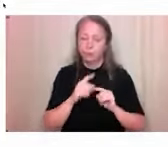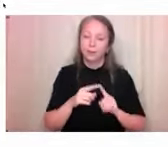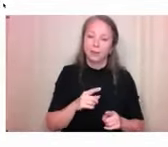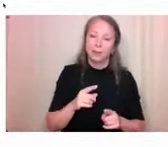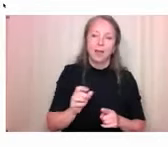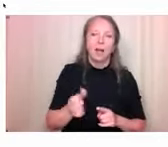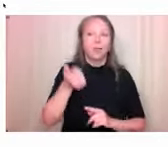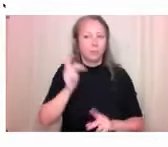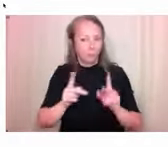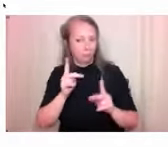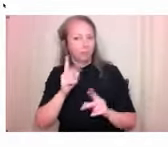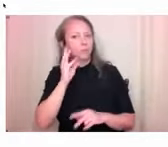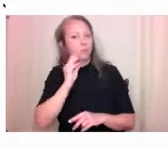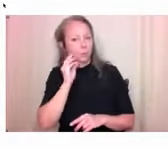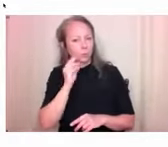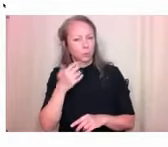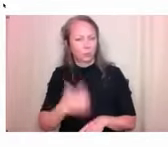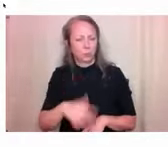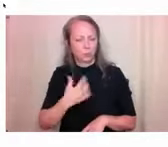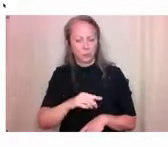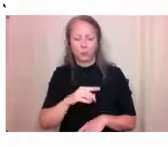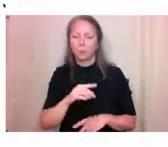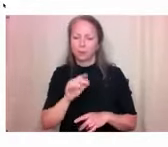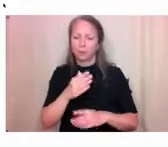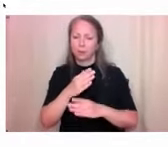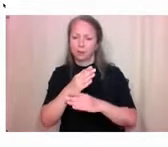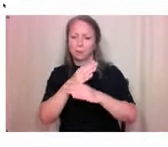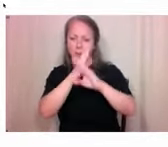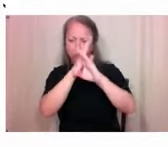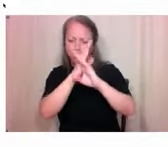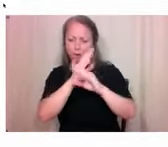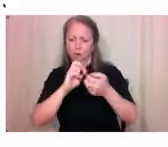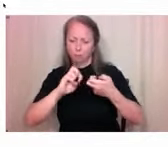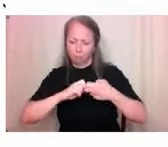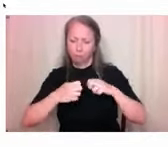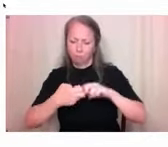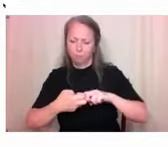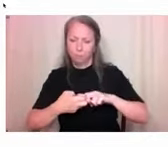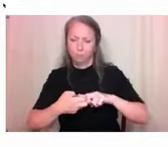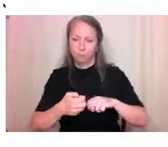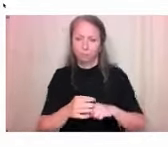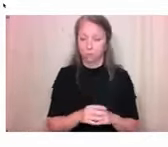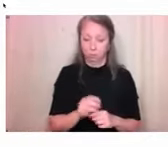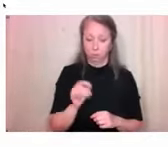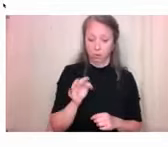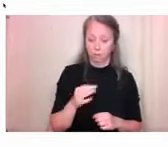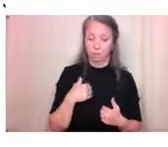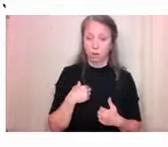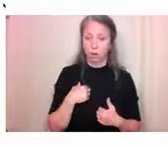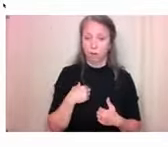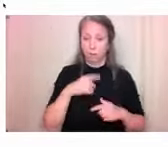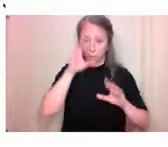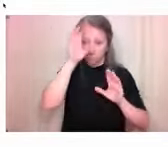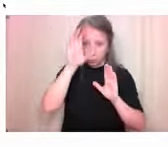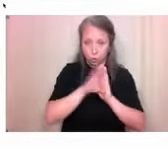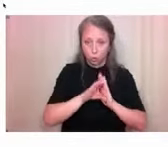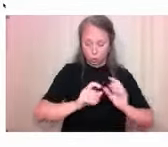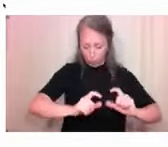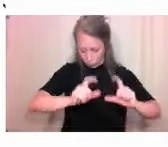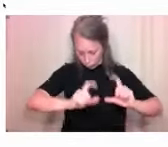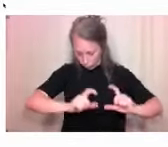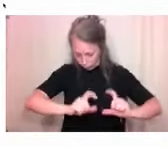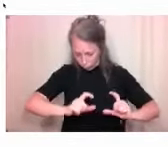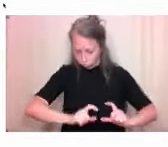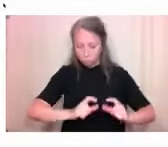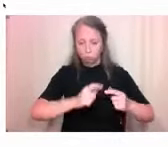it's, it's a really simple way using photos to show, like Katie said yesterday, a picture's worth a thousand words.